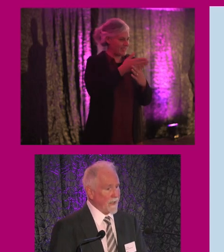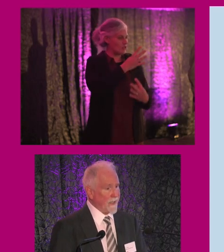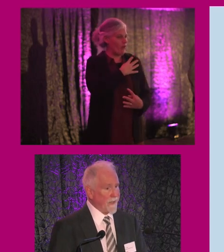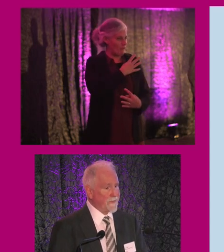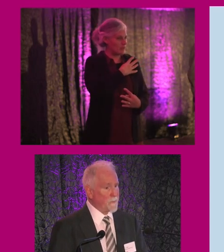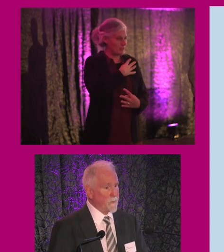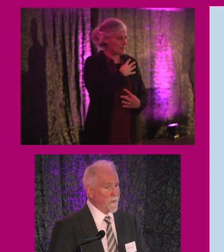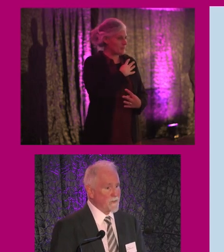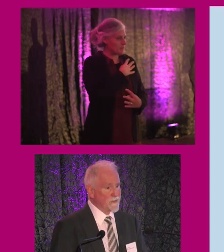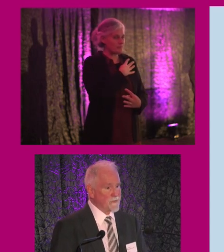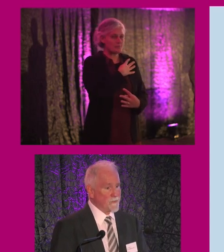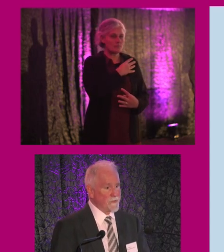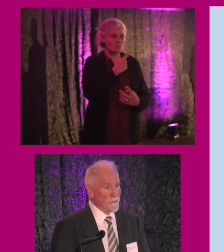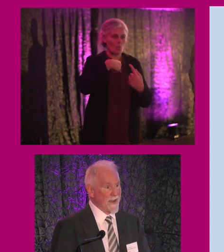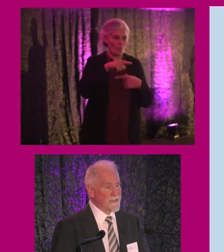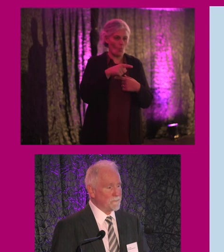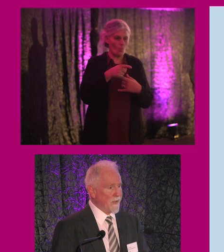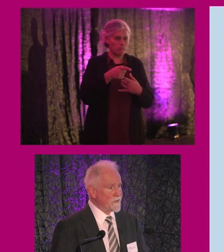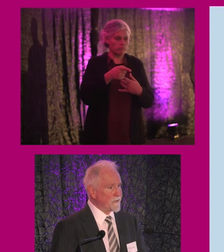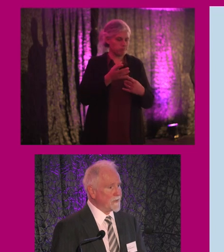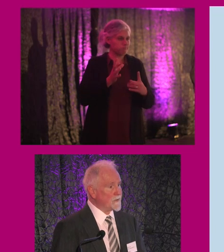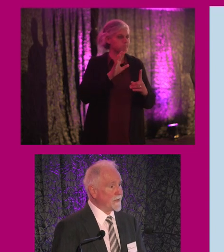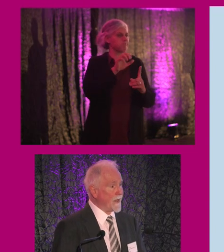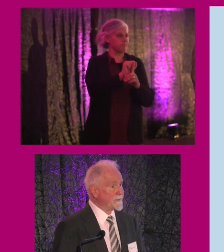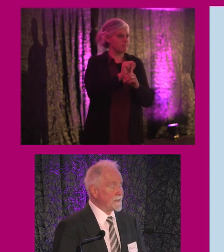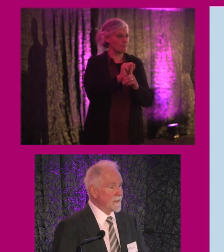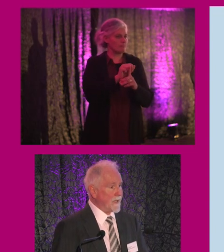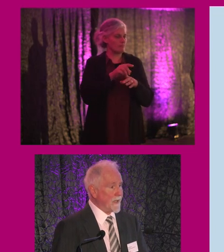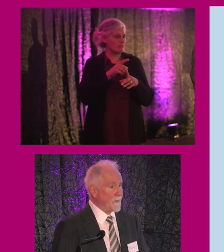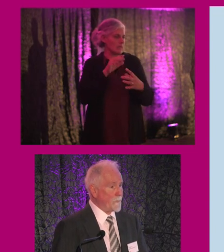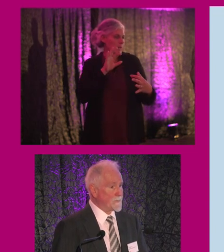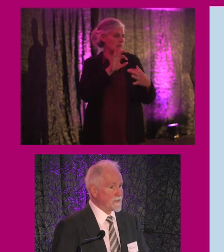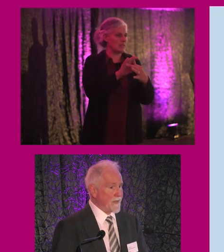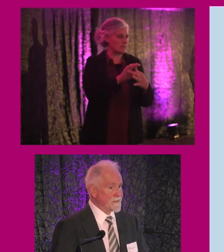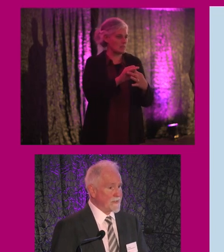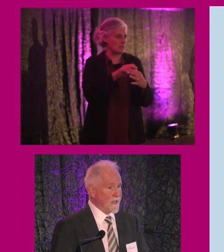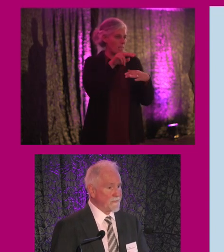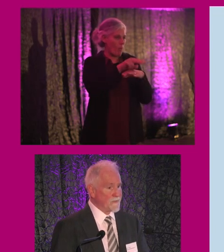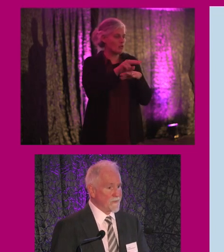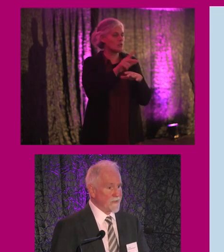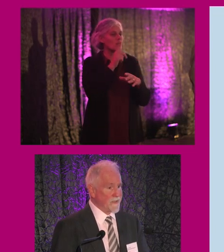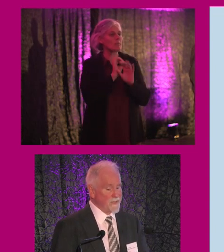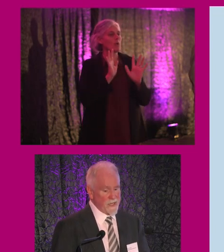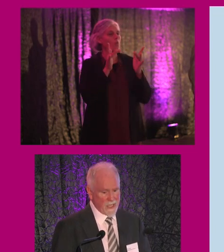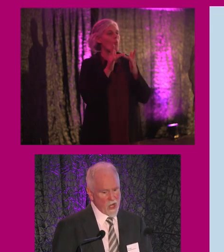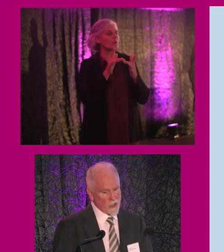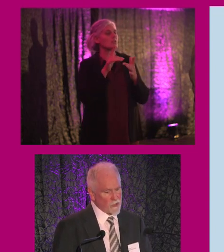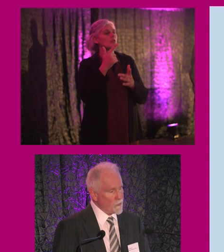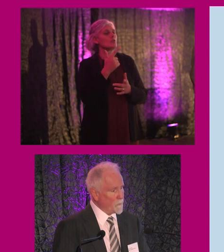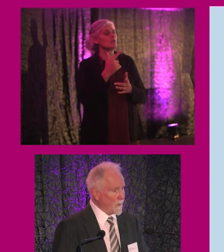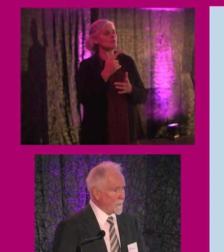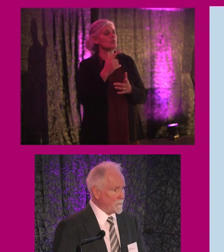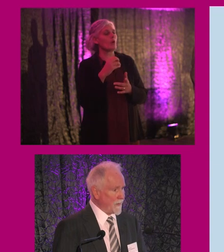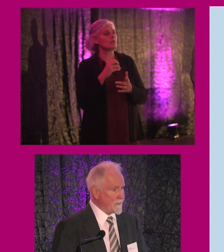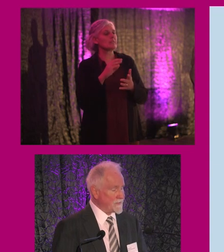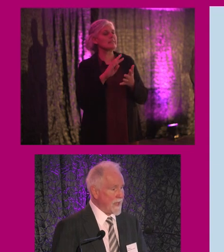that we were able to do direct monitoring, looking at websites of 292